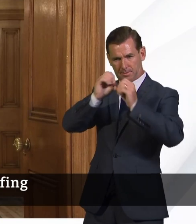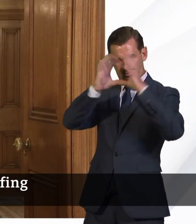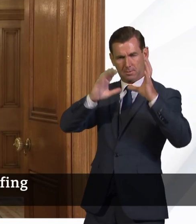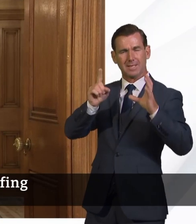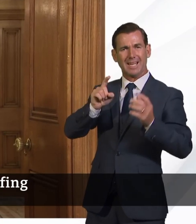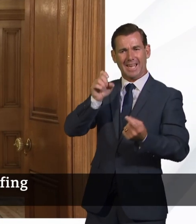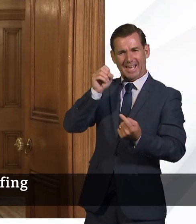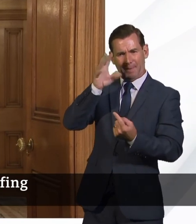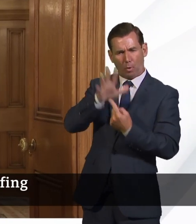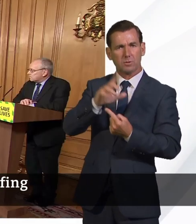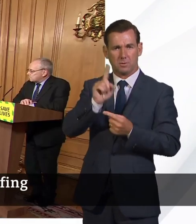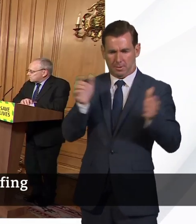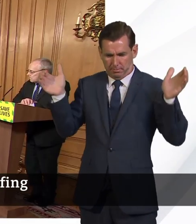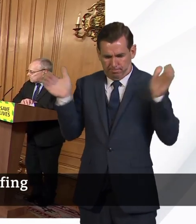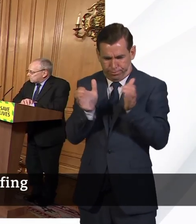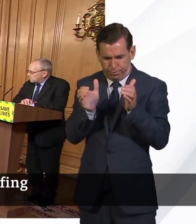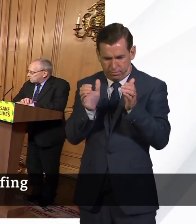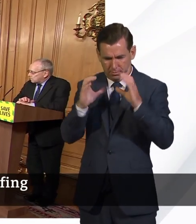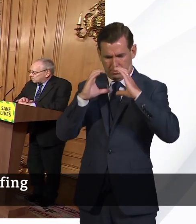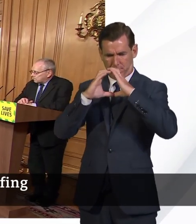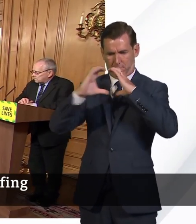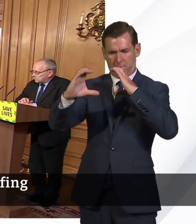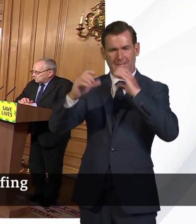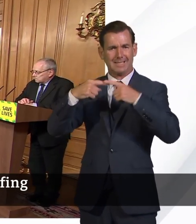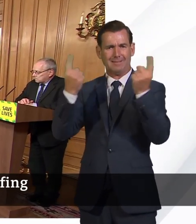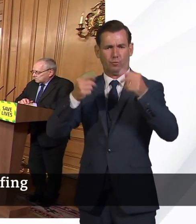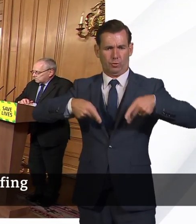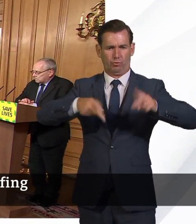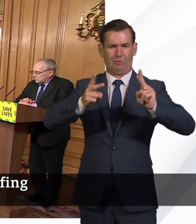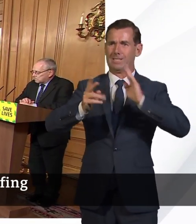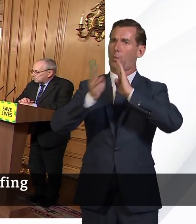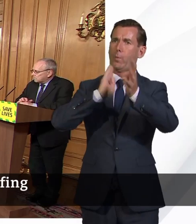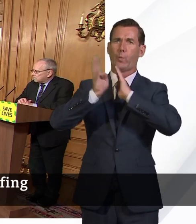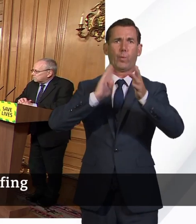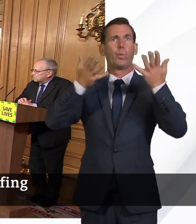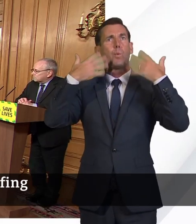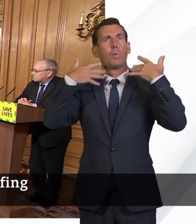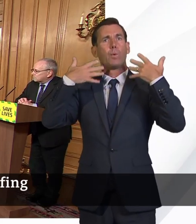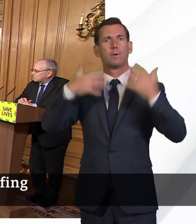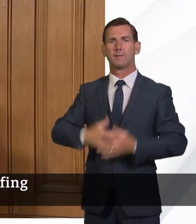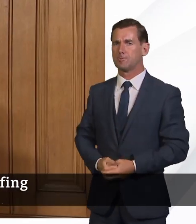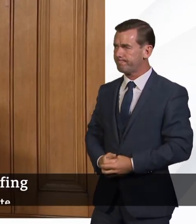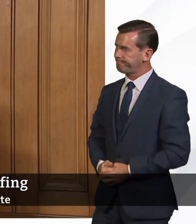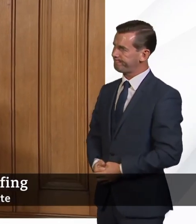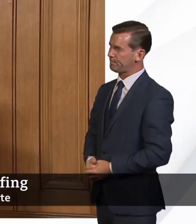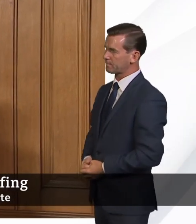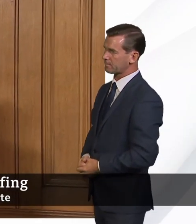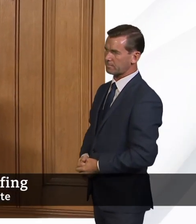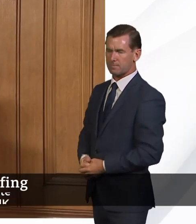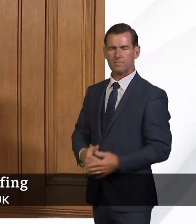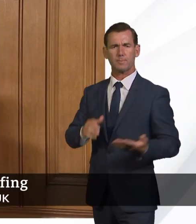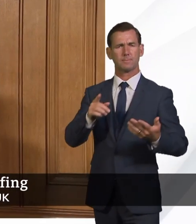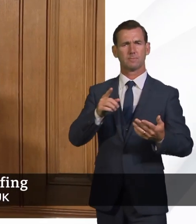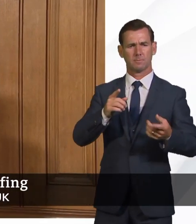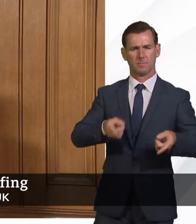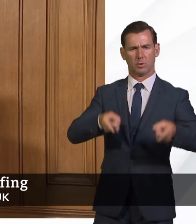But I'm just going to, let's go to the expert, both on that and the R number question, Stephen. So on the face mask, as I think the Chief Medical Officer and